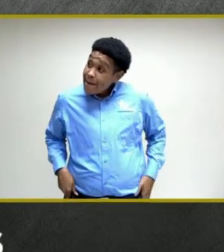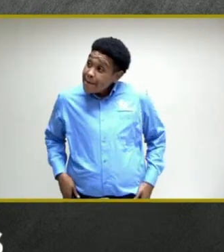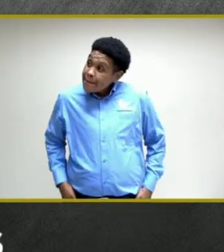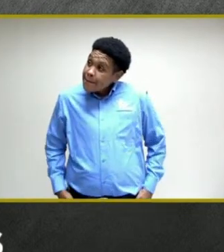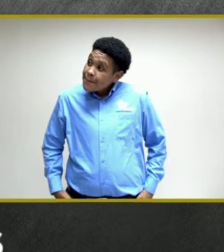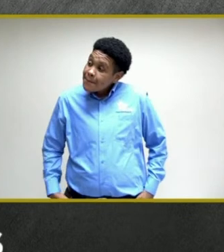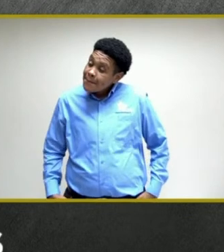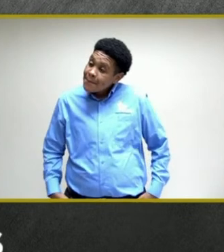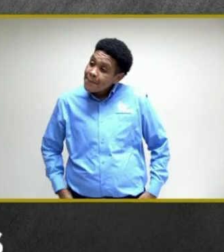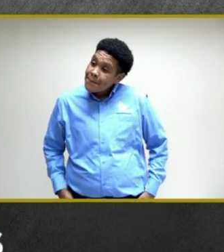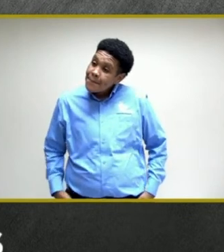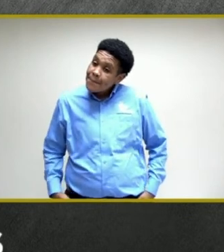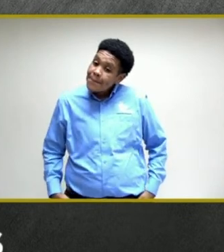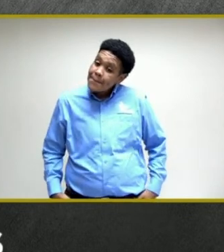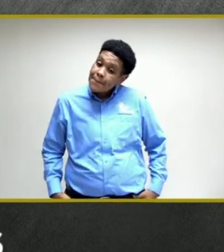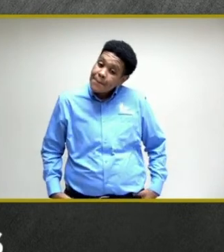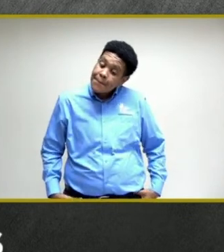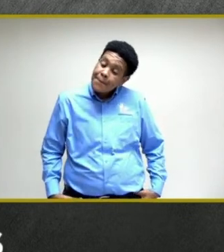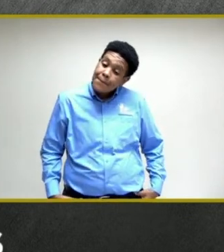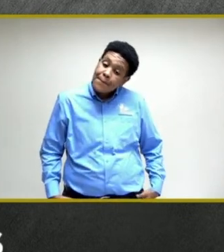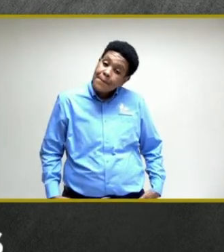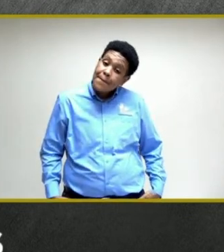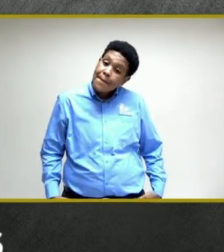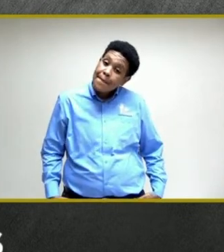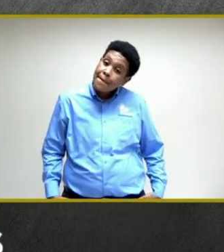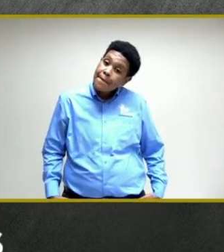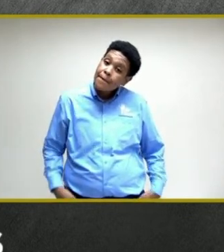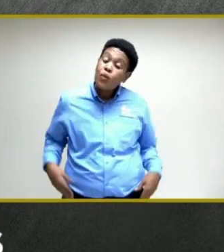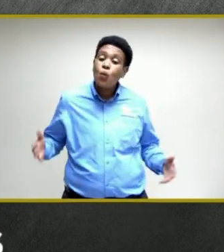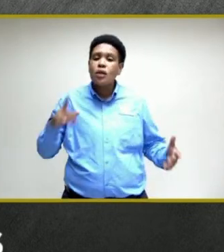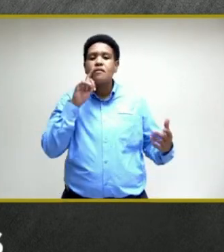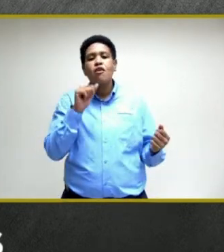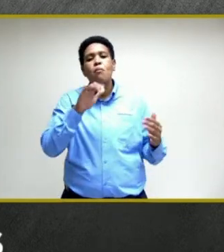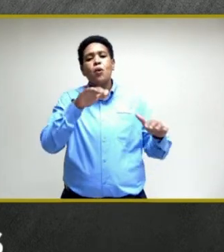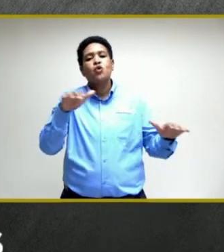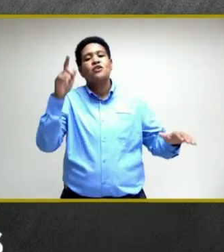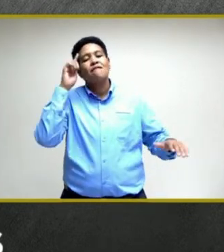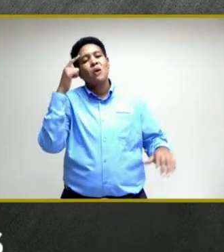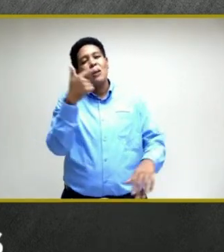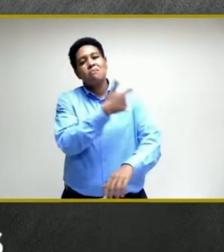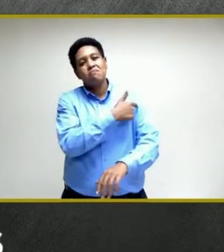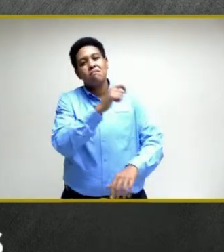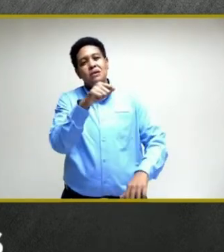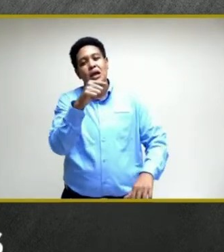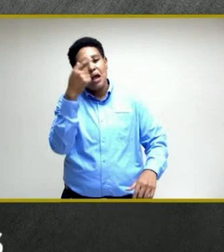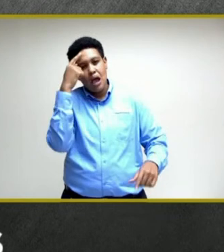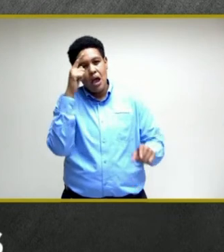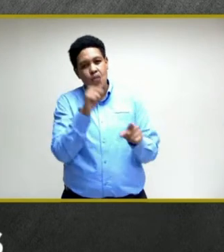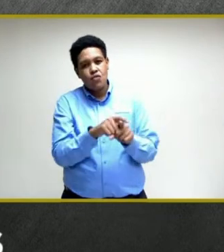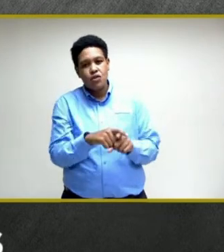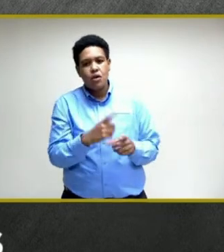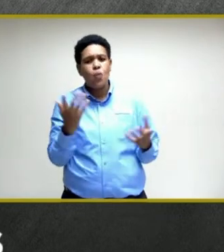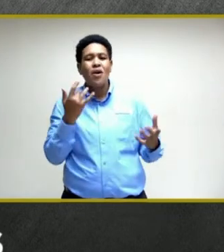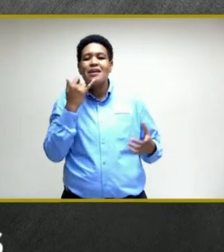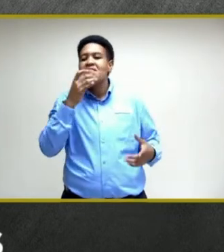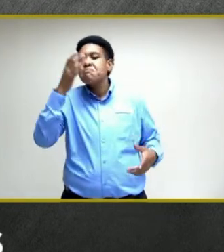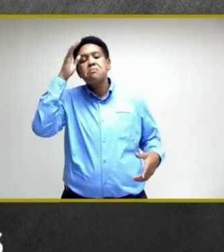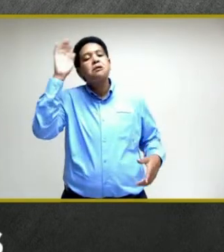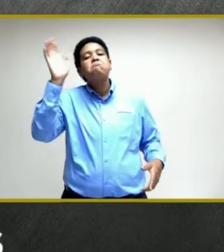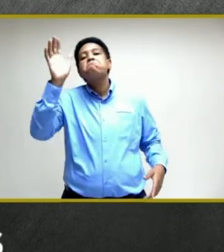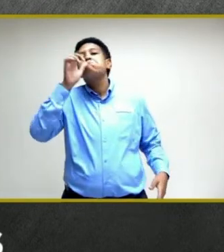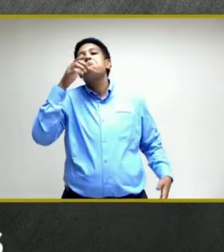those parents do not give that consent for whatever reason because they have their own personal view